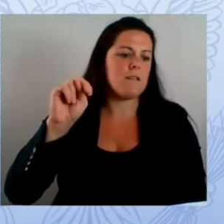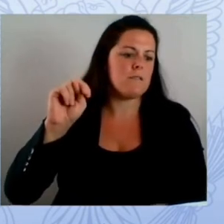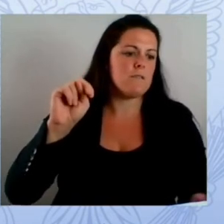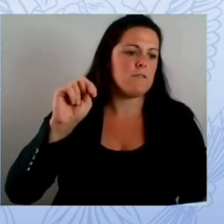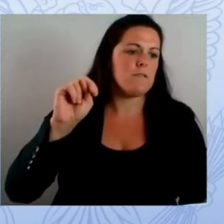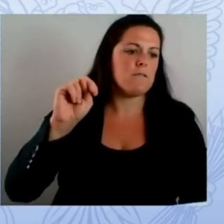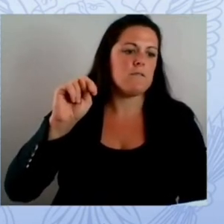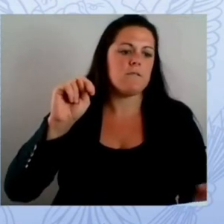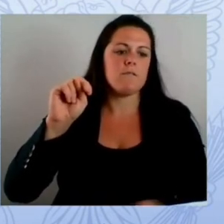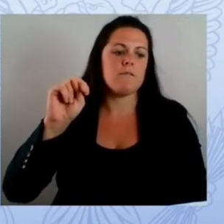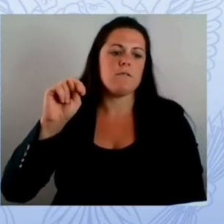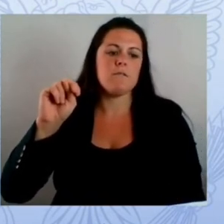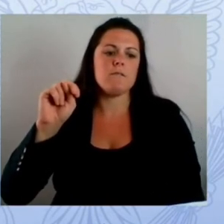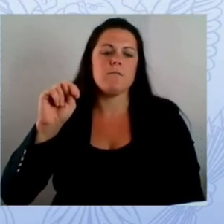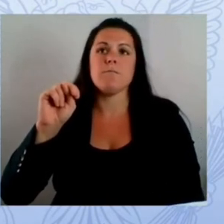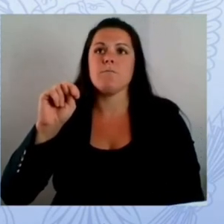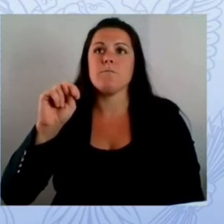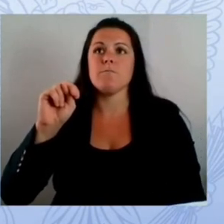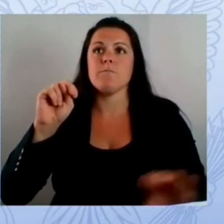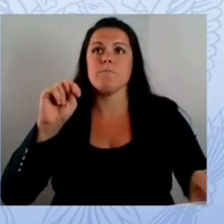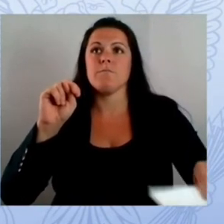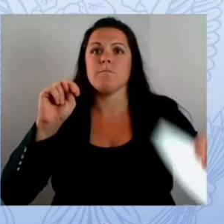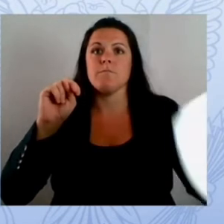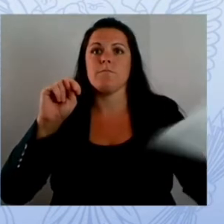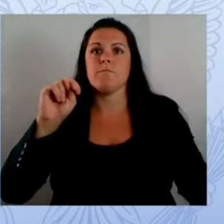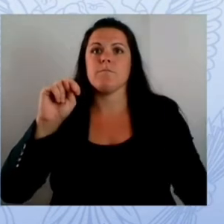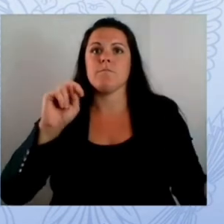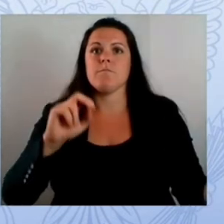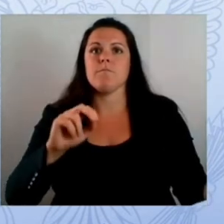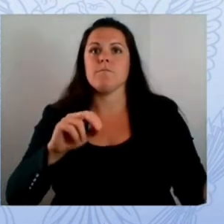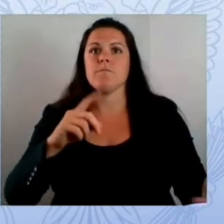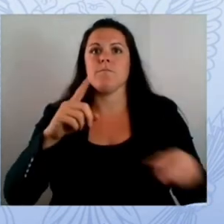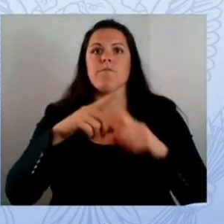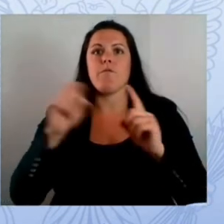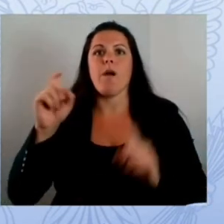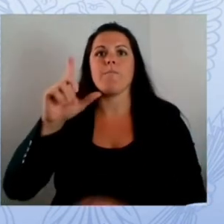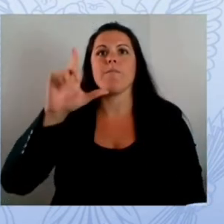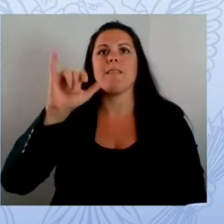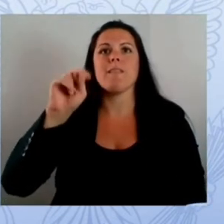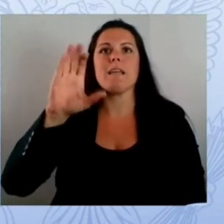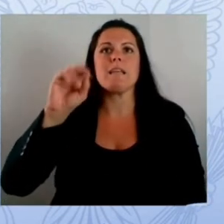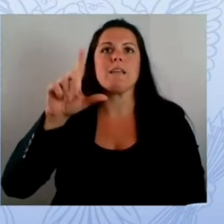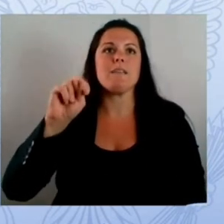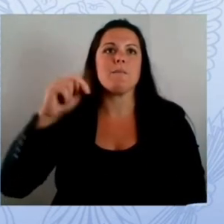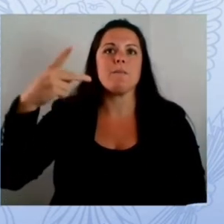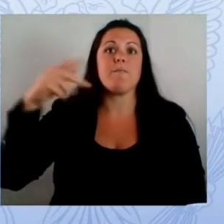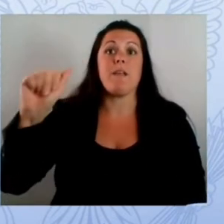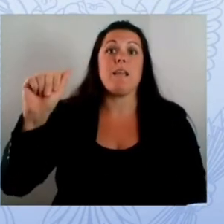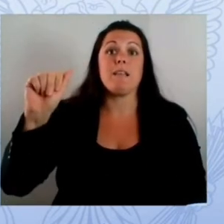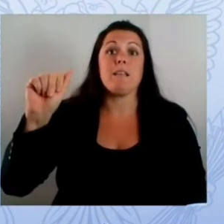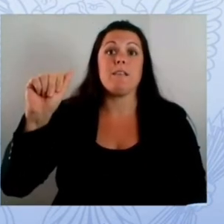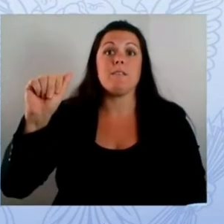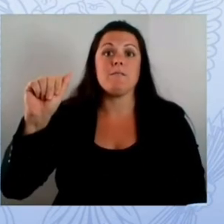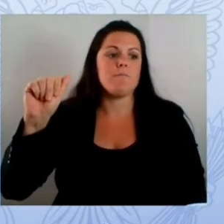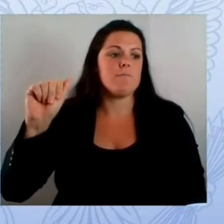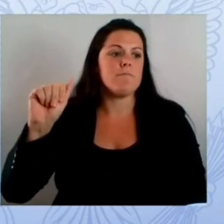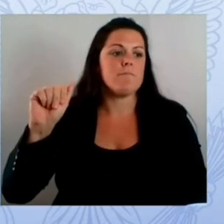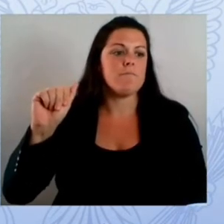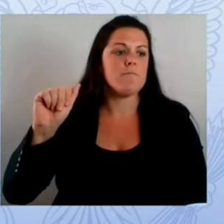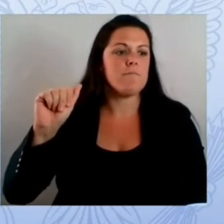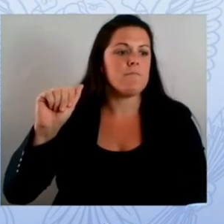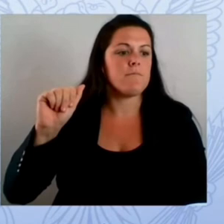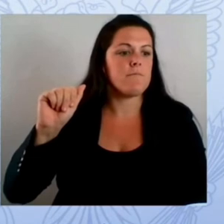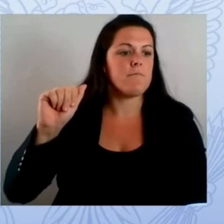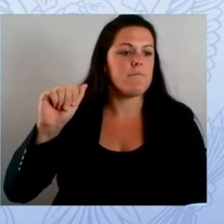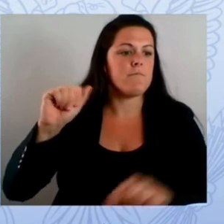obviously thank you i don't know how i would repeat everything that the 20 panelists have have said um and thank you so much